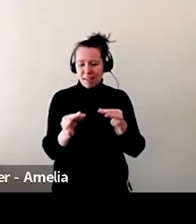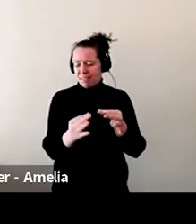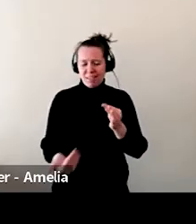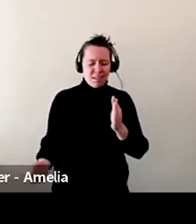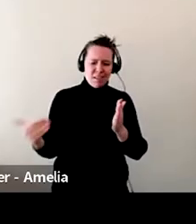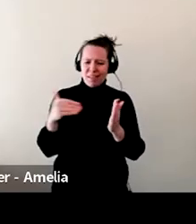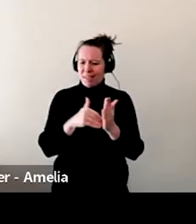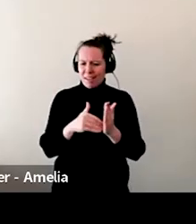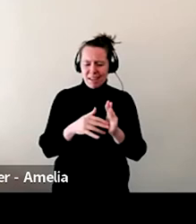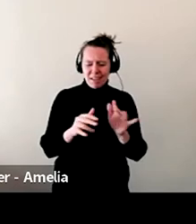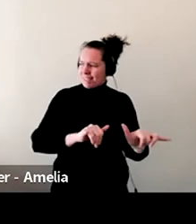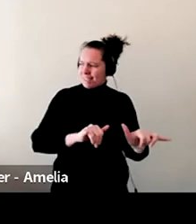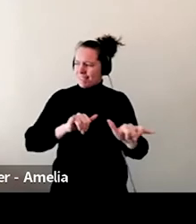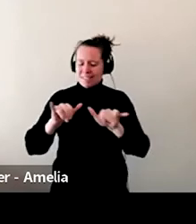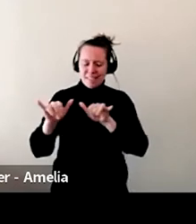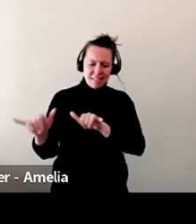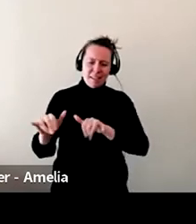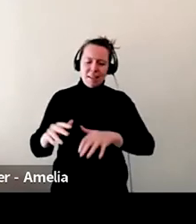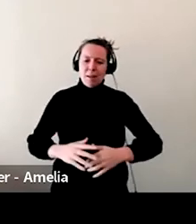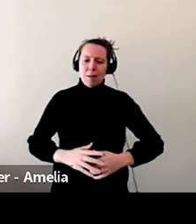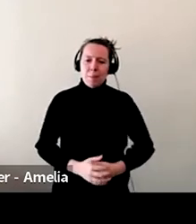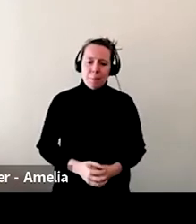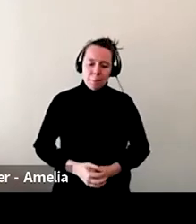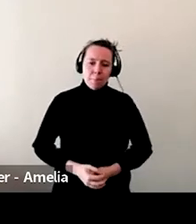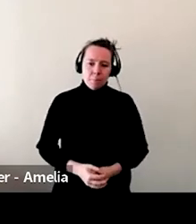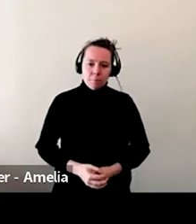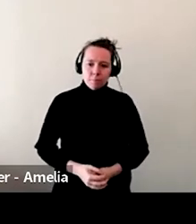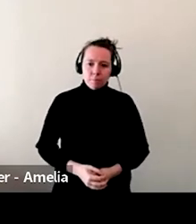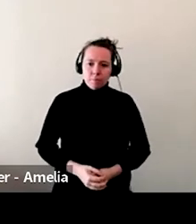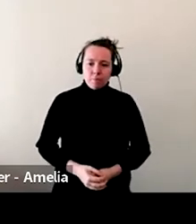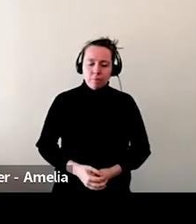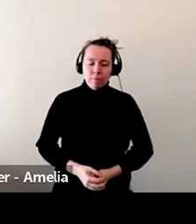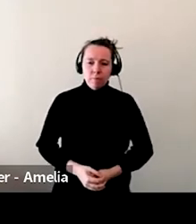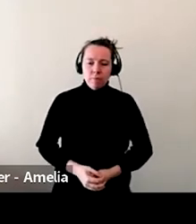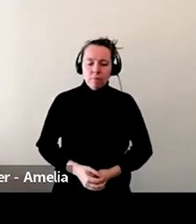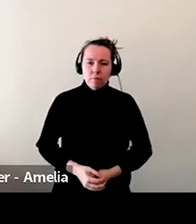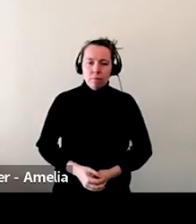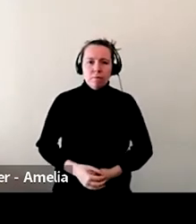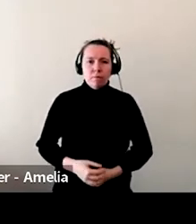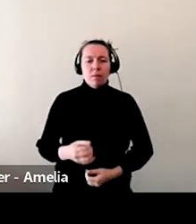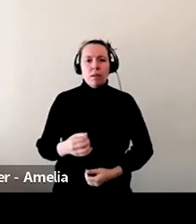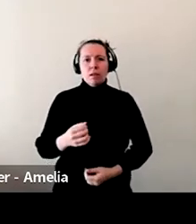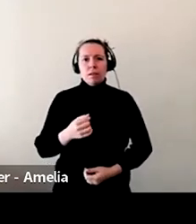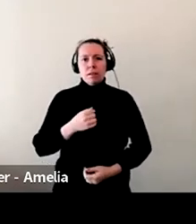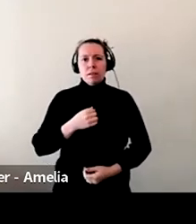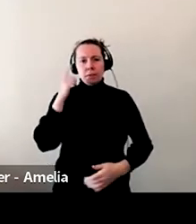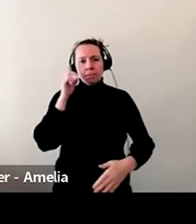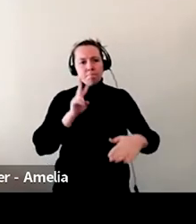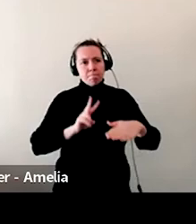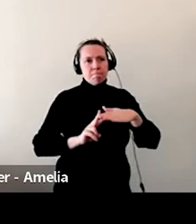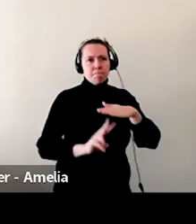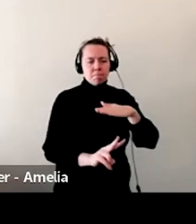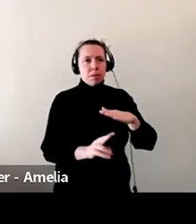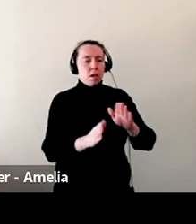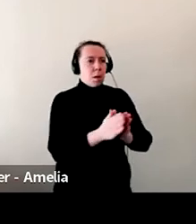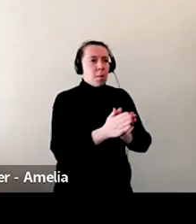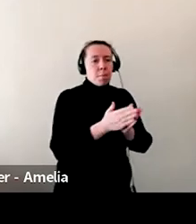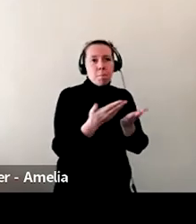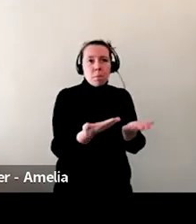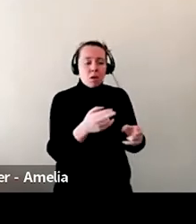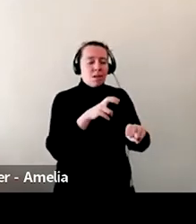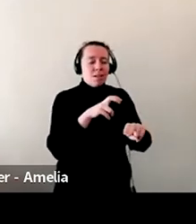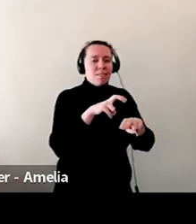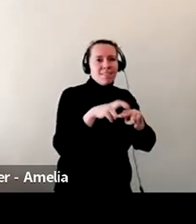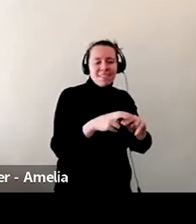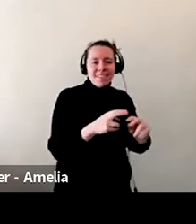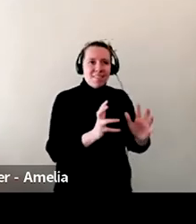That's my ability. Yeah. The, the idea of, you know, um, I get to sit, talk about books all day. It's going to be